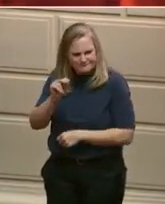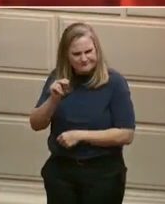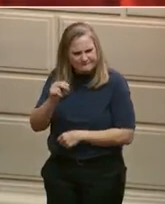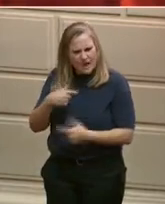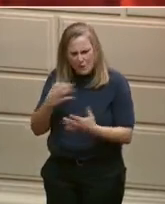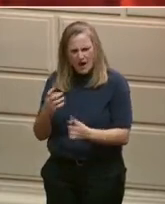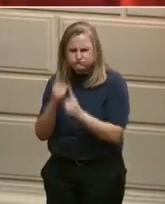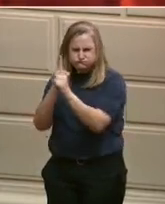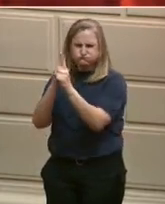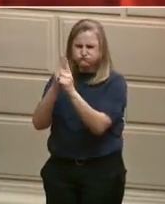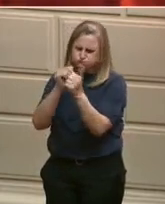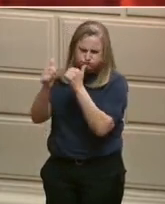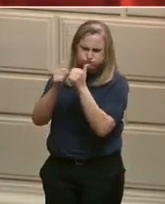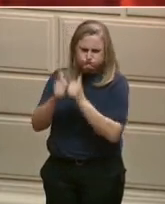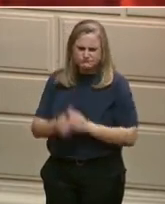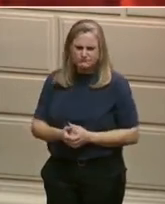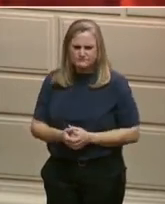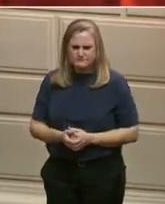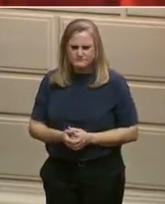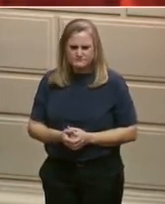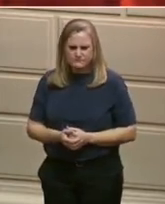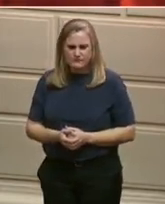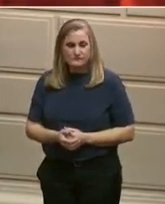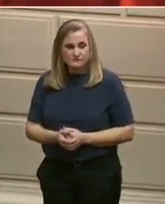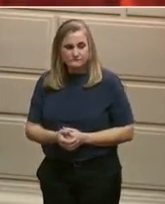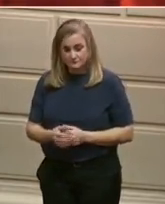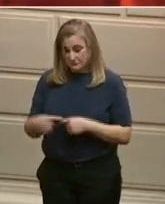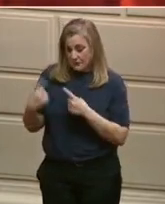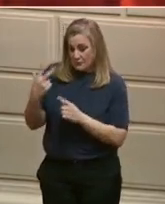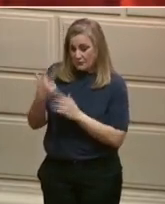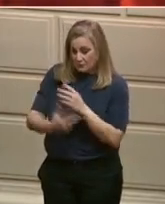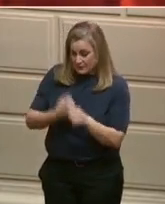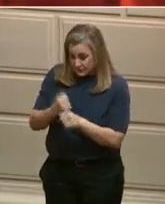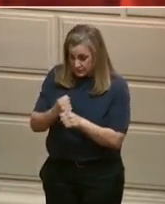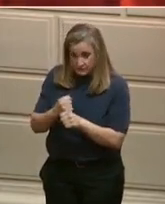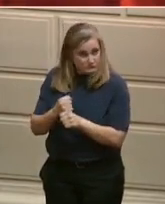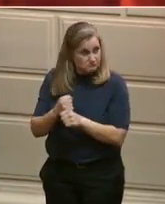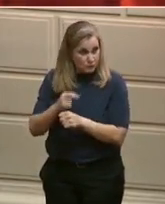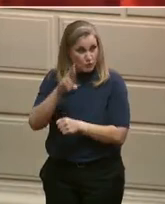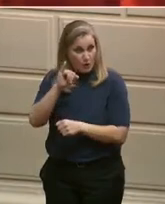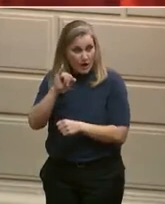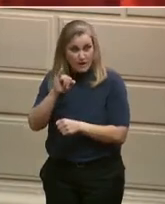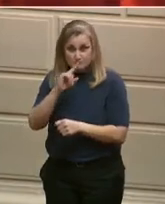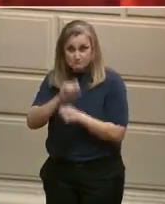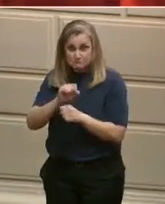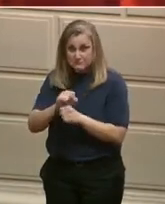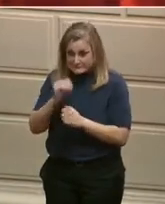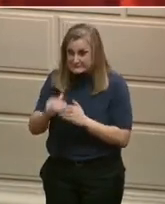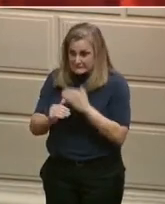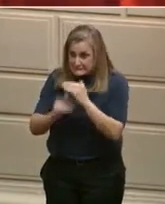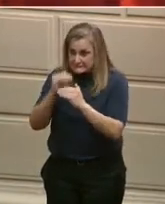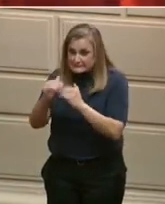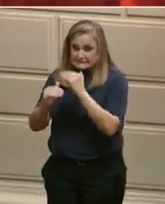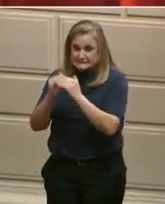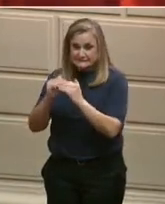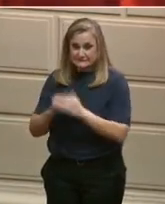Over the last three years, we've risen to that challenge. We've shown that it's our turn,